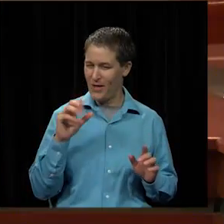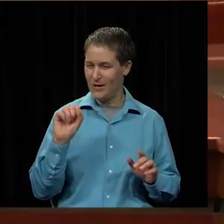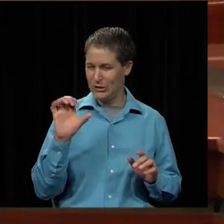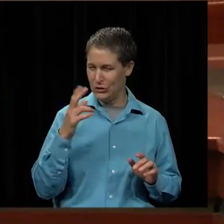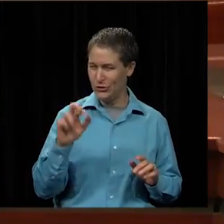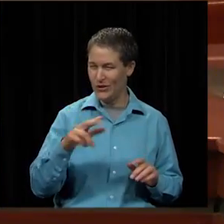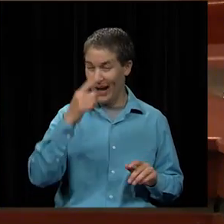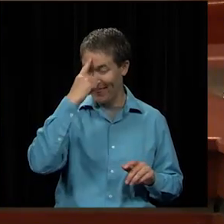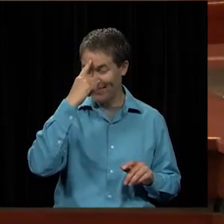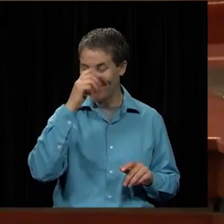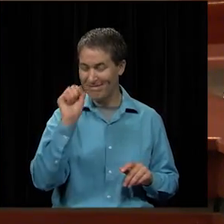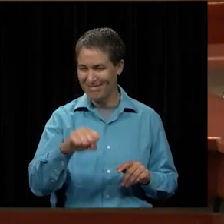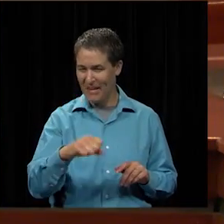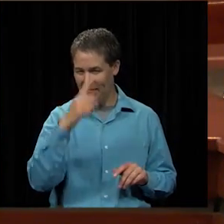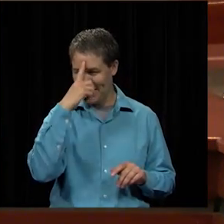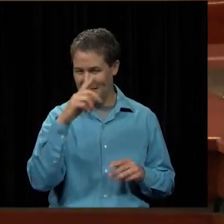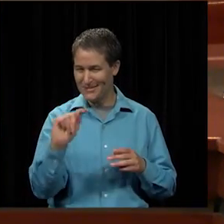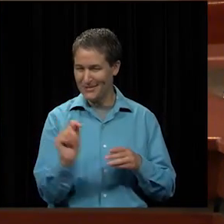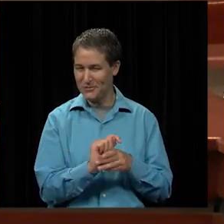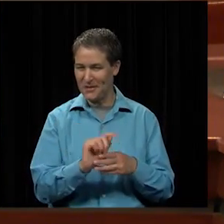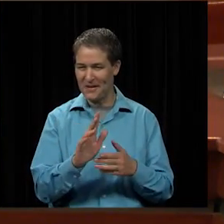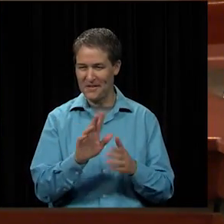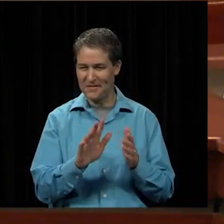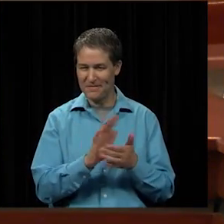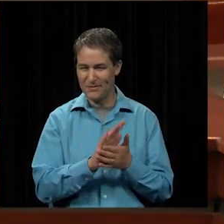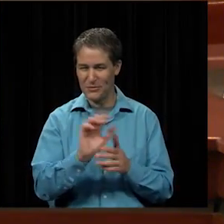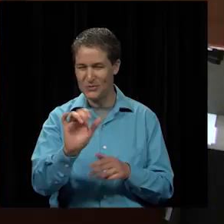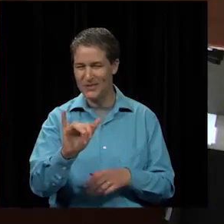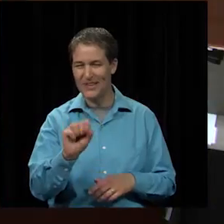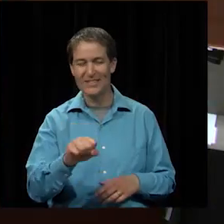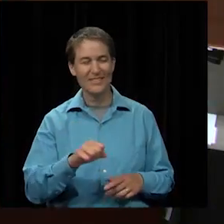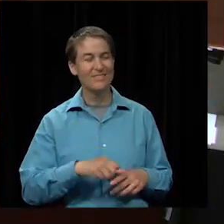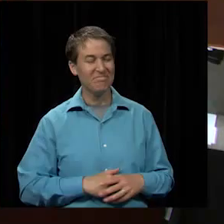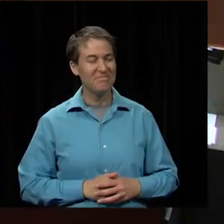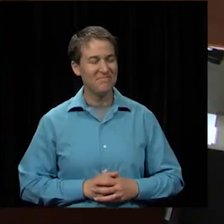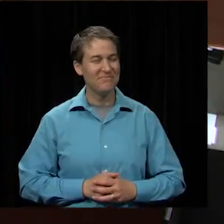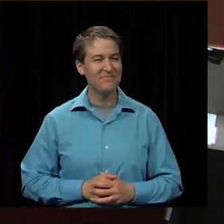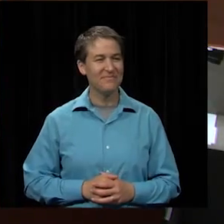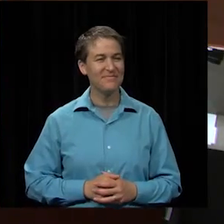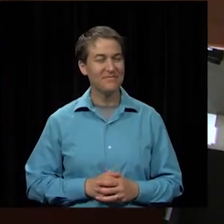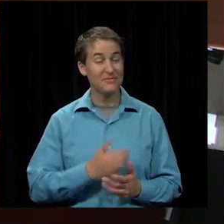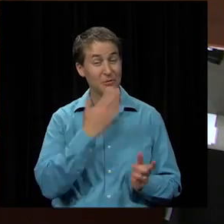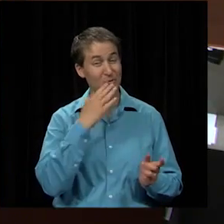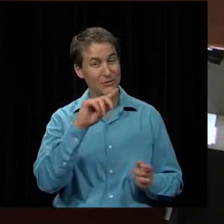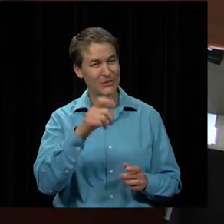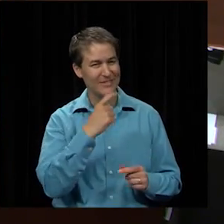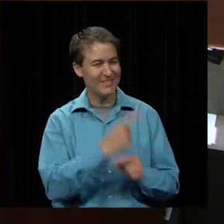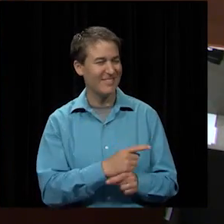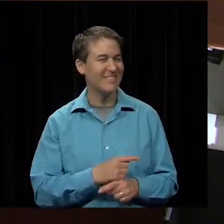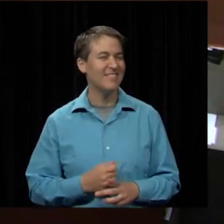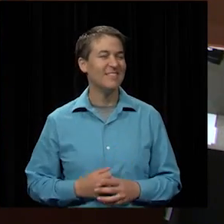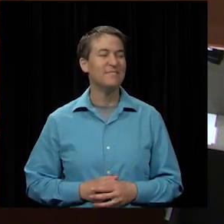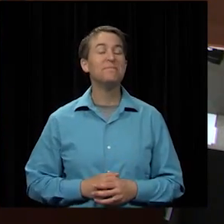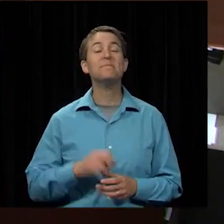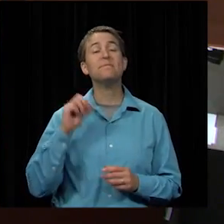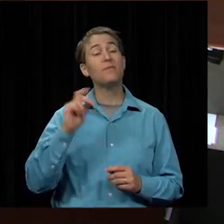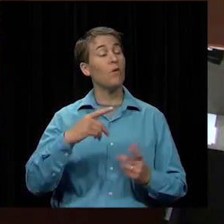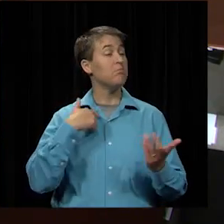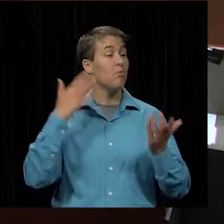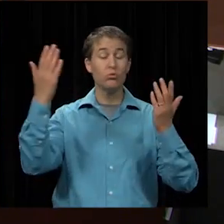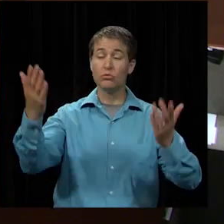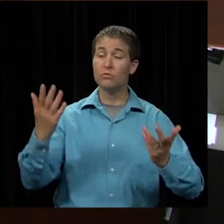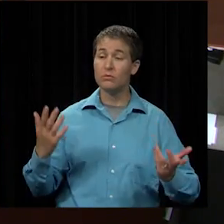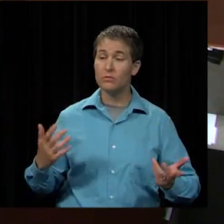think i think that's in the training video too so i think we're good question right how about a motion